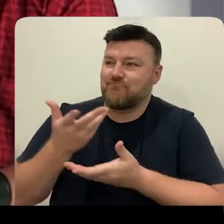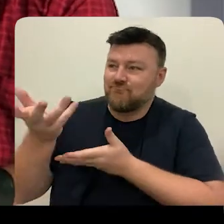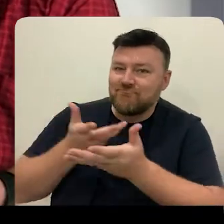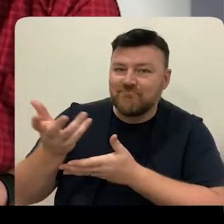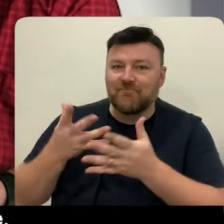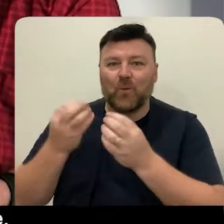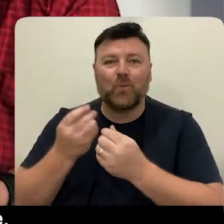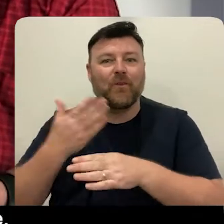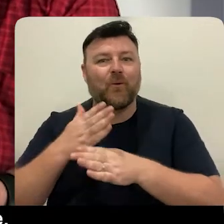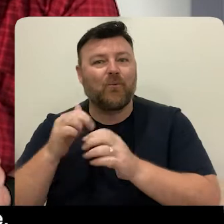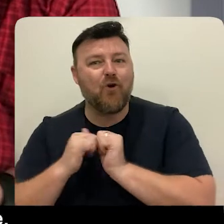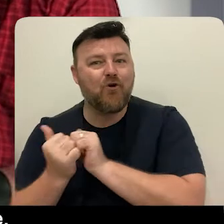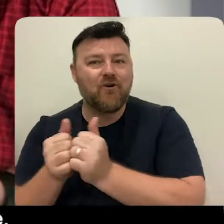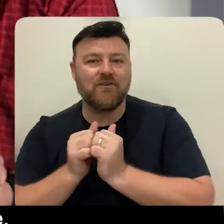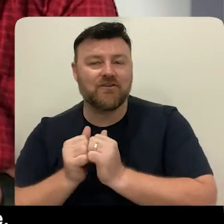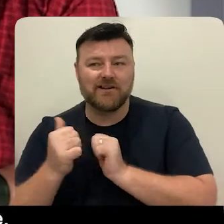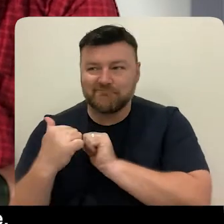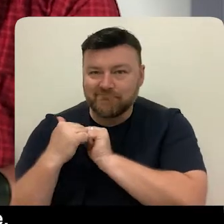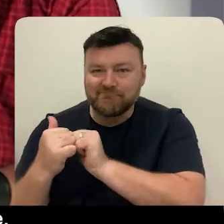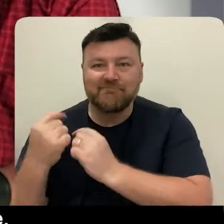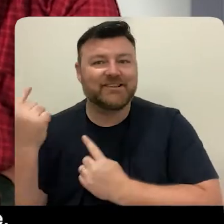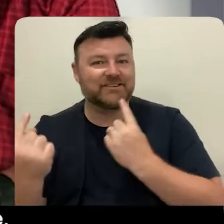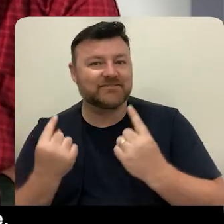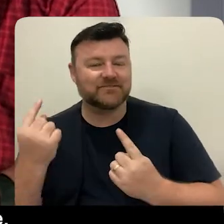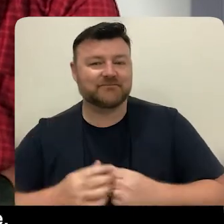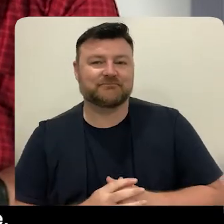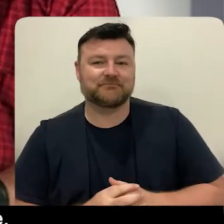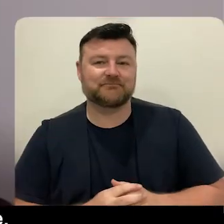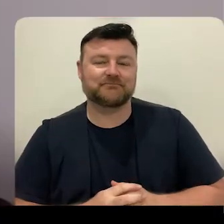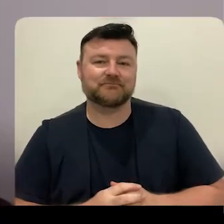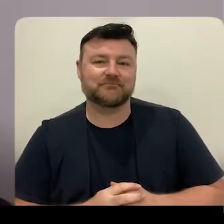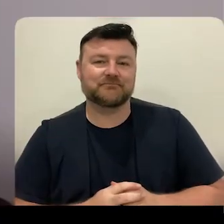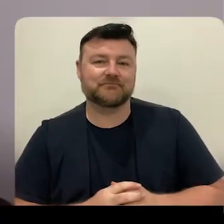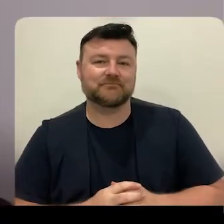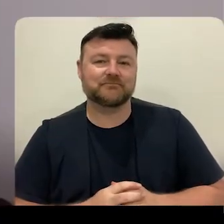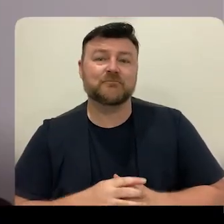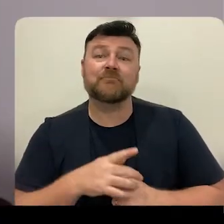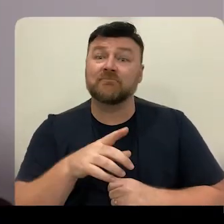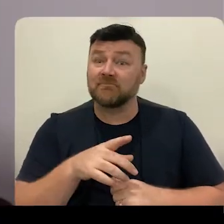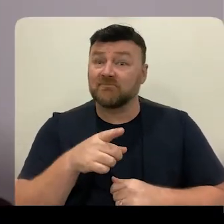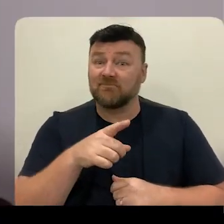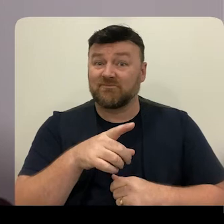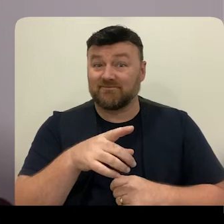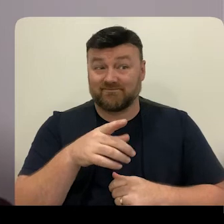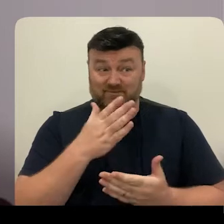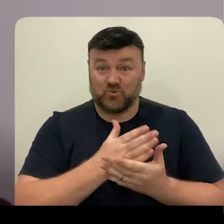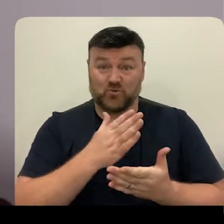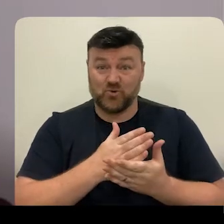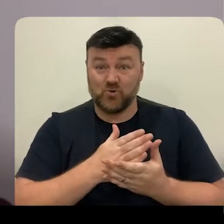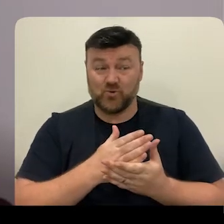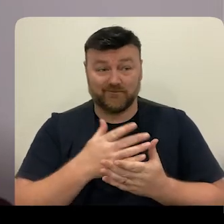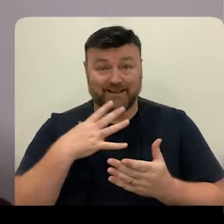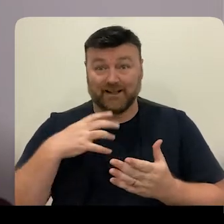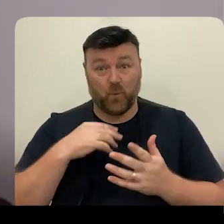debriefing, even just collegial support within the service. And part of that is taking care of